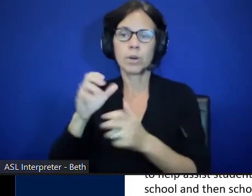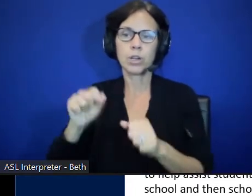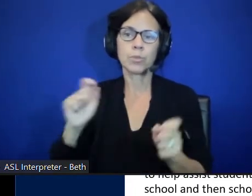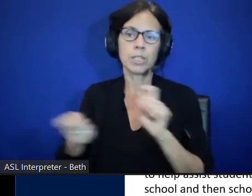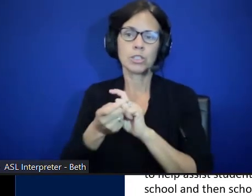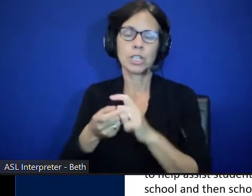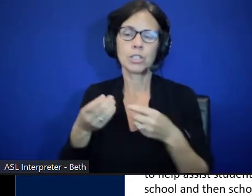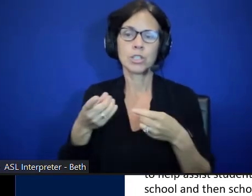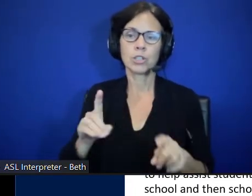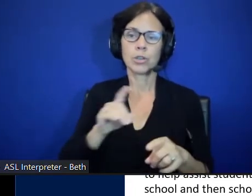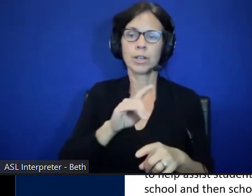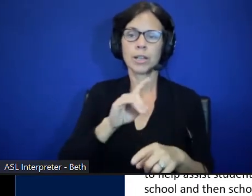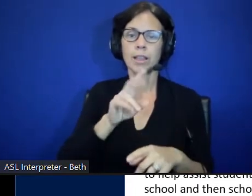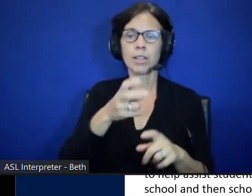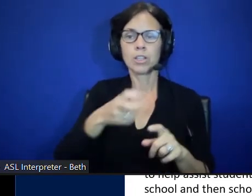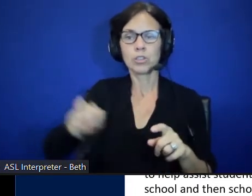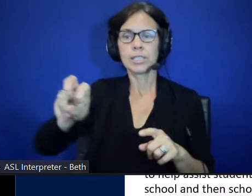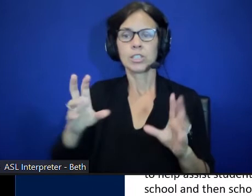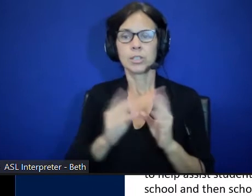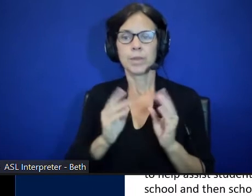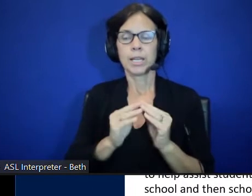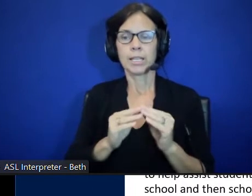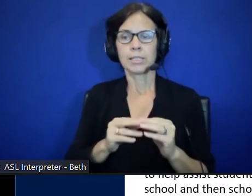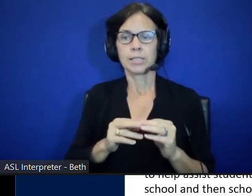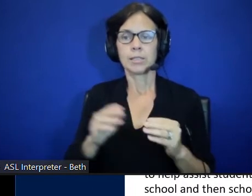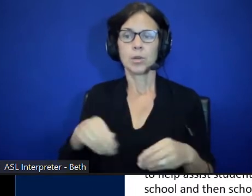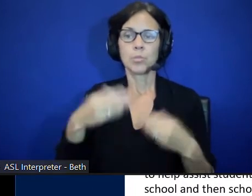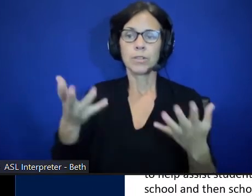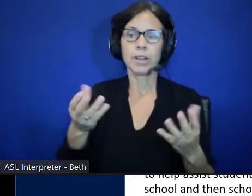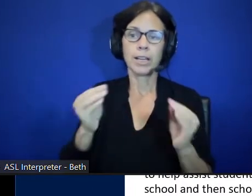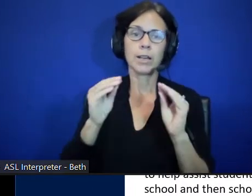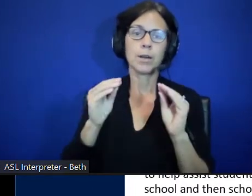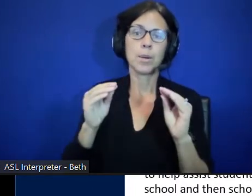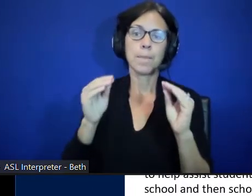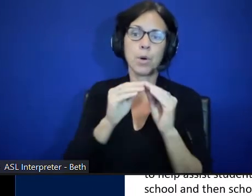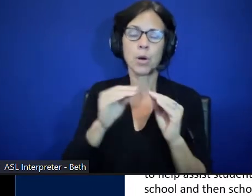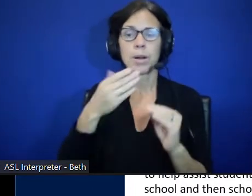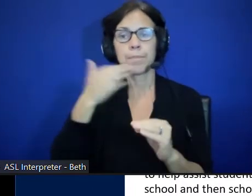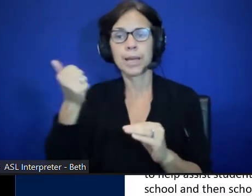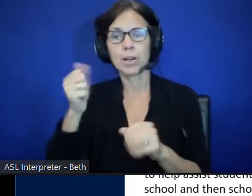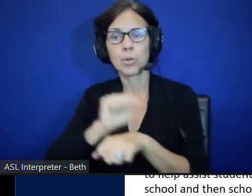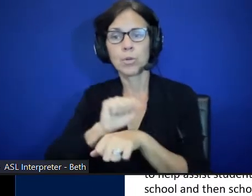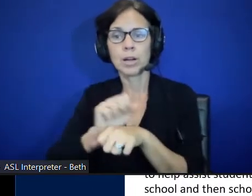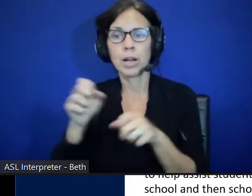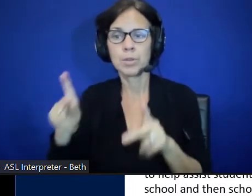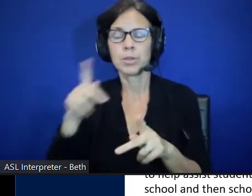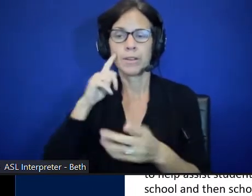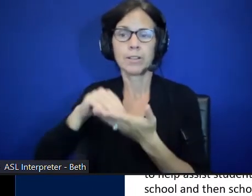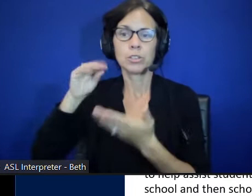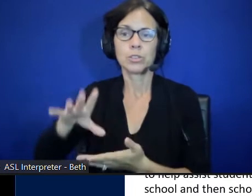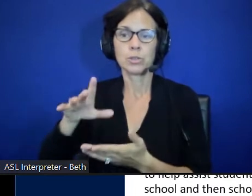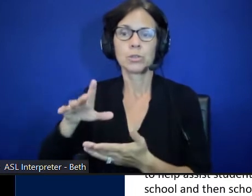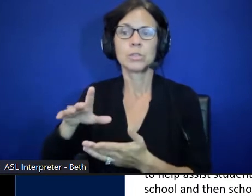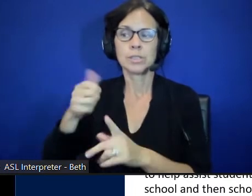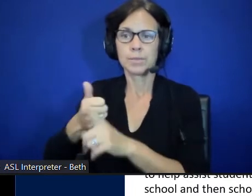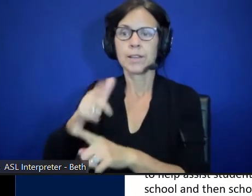the transition during these transition meetings. Providing more and better work opportunities for students with disabilities.